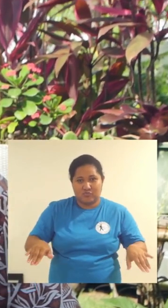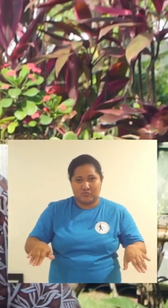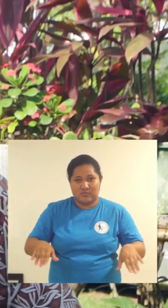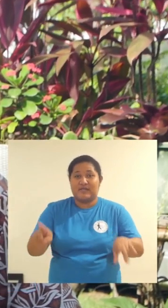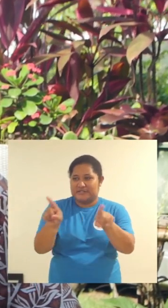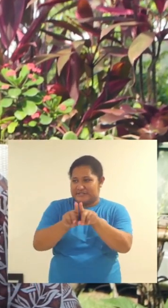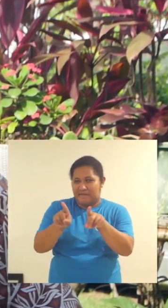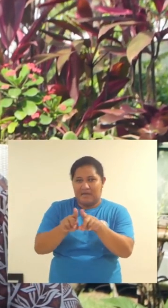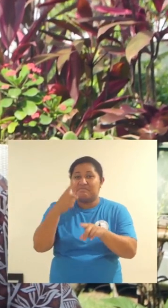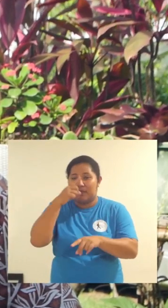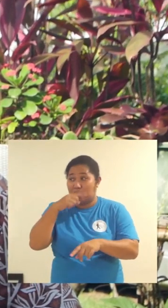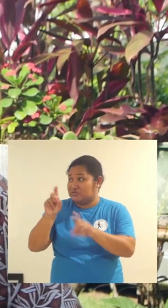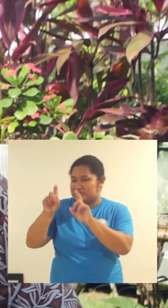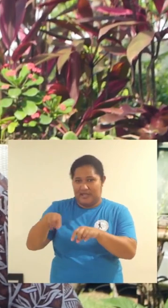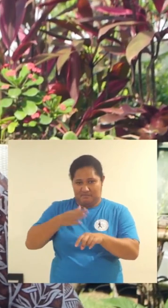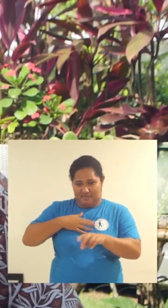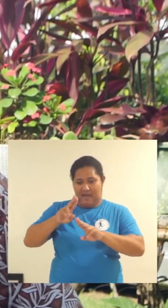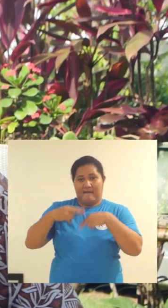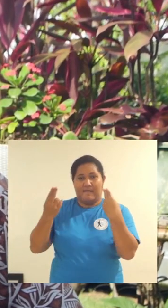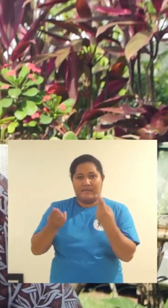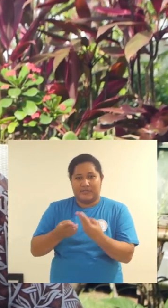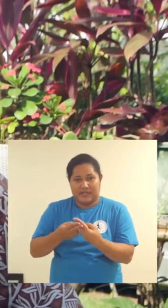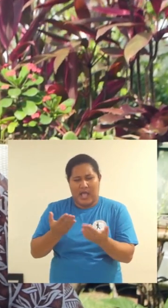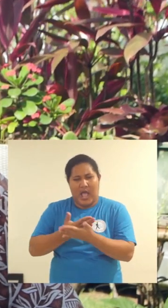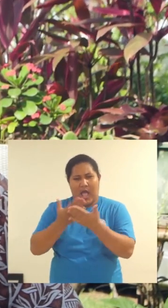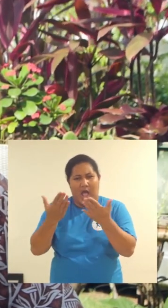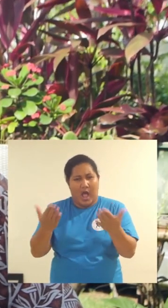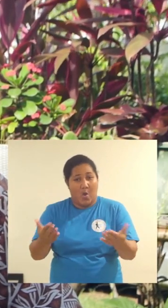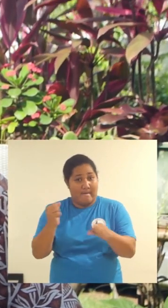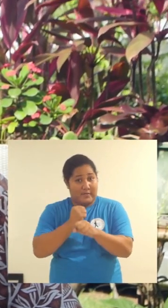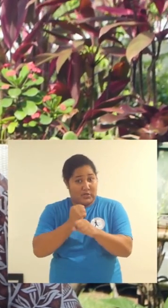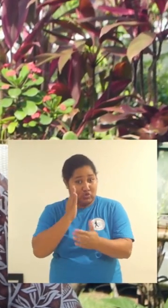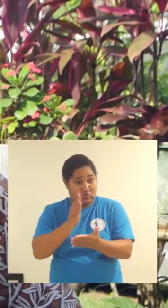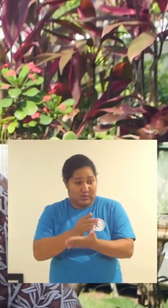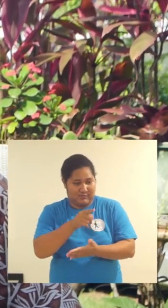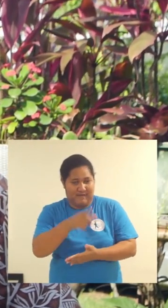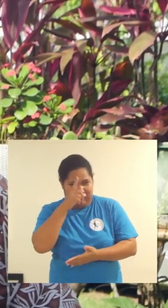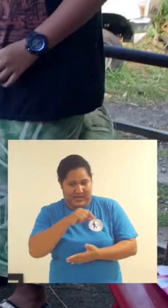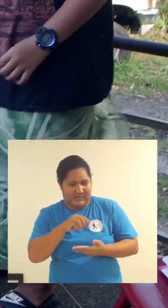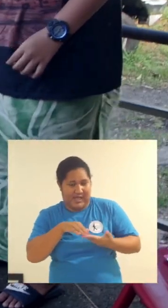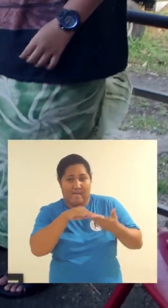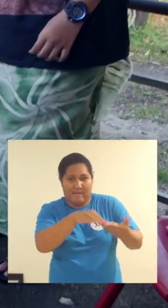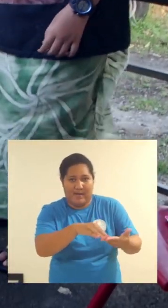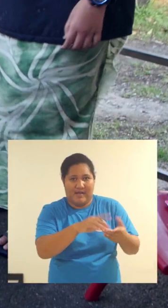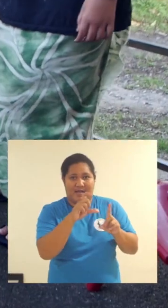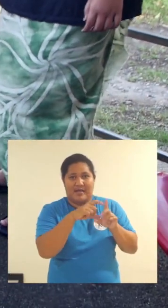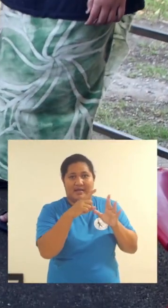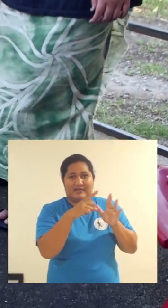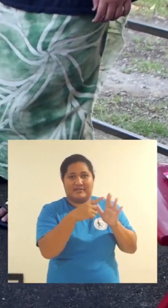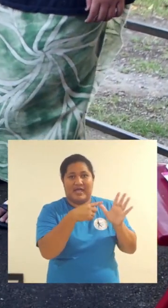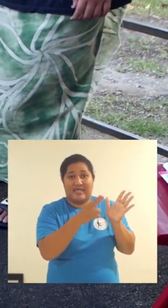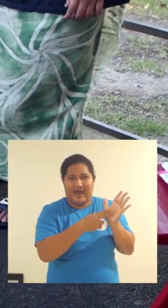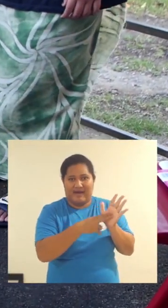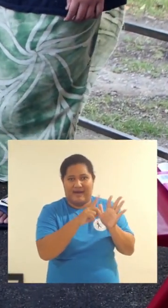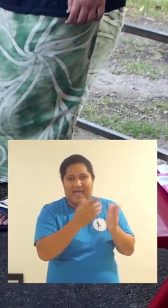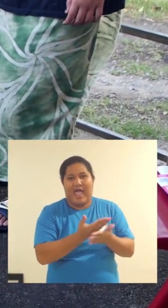photo of my photos yeah but what it's so funny My dad told